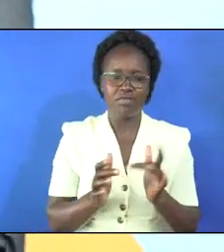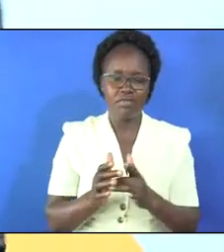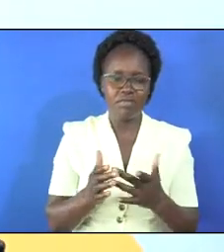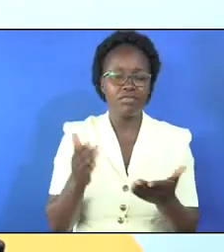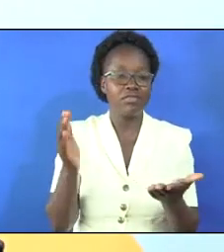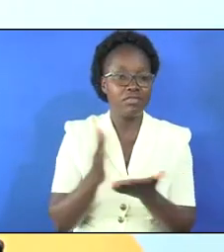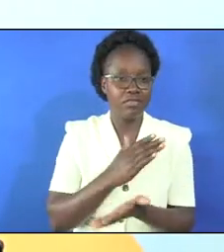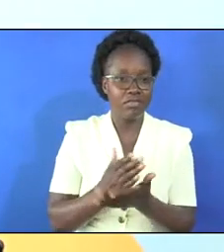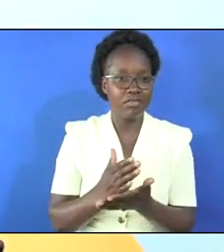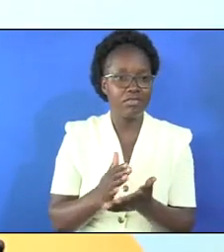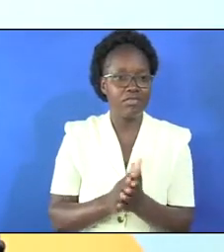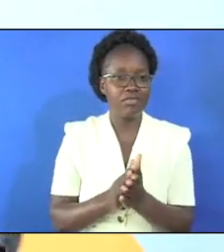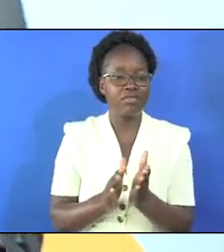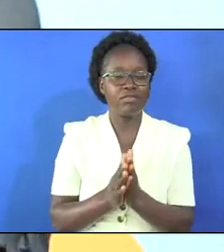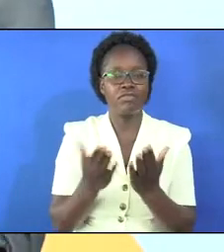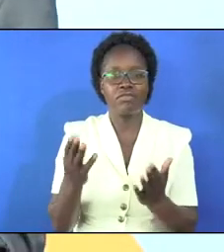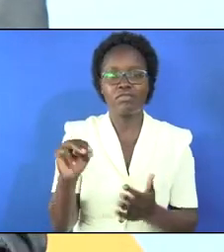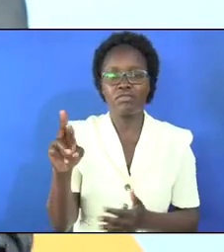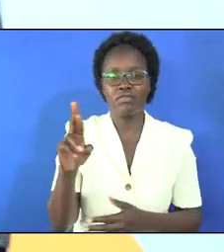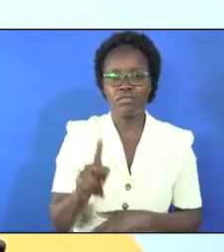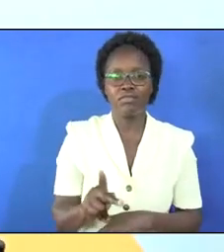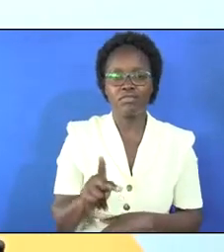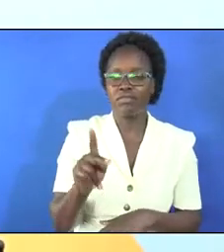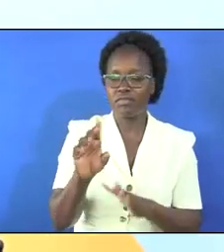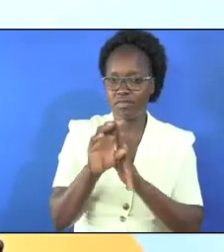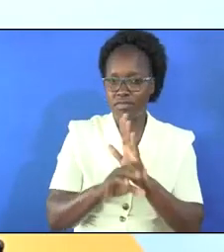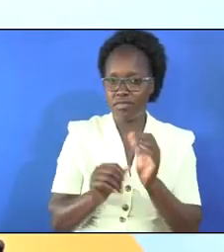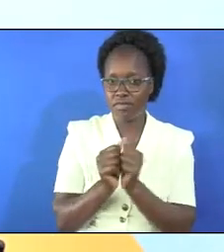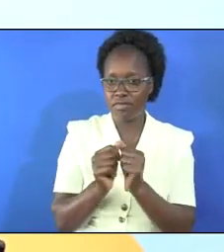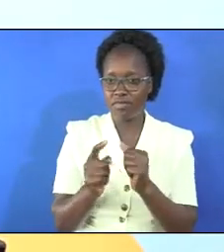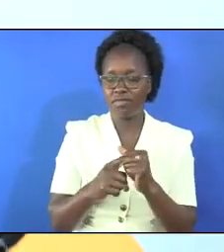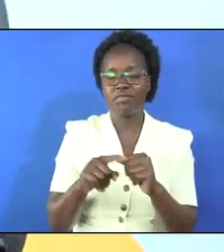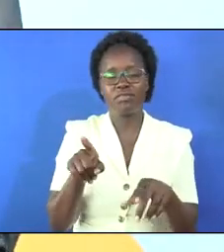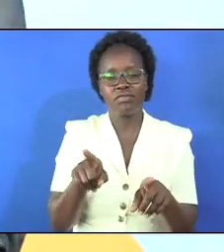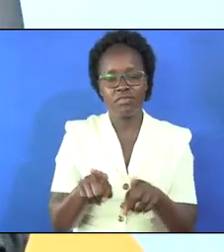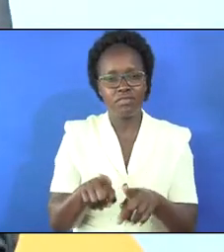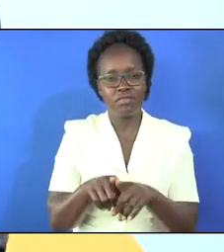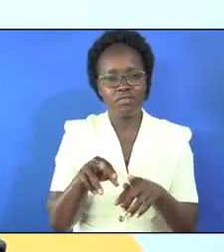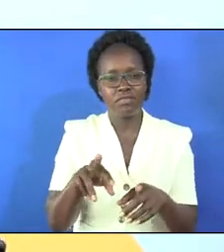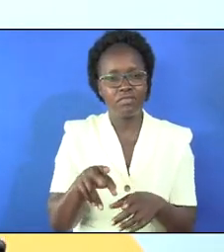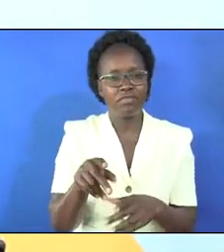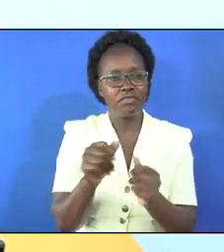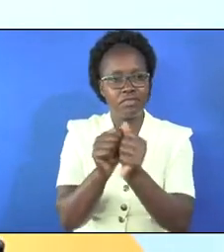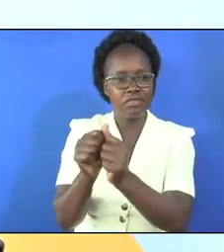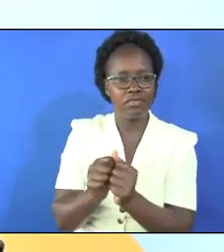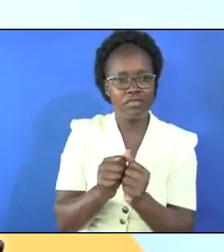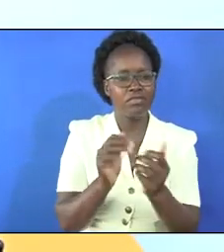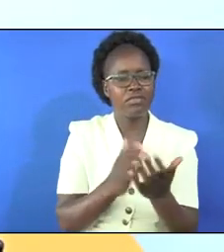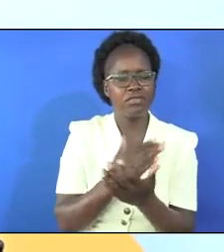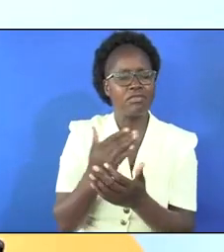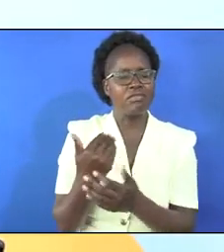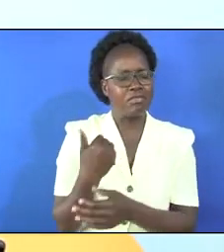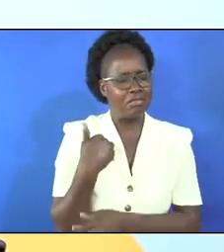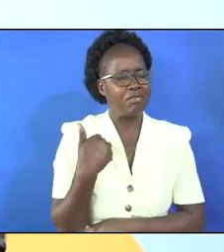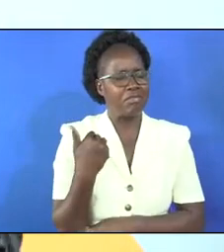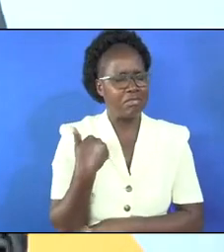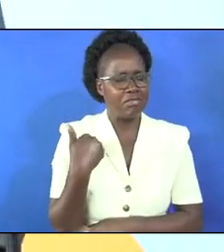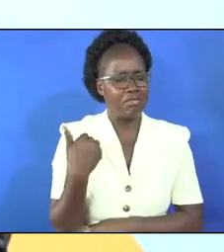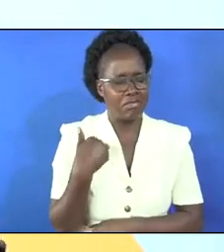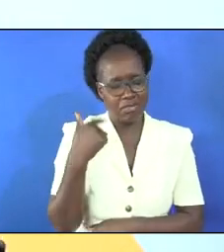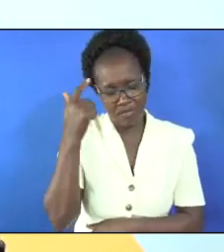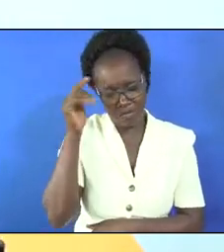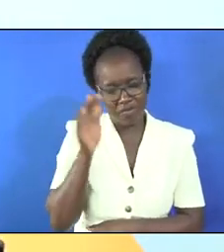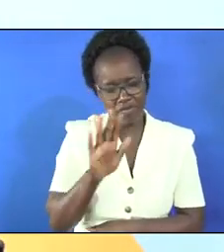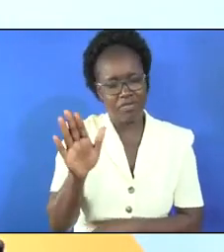confirms this one in the book of mark chapter 16 that as they were walking together something kept disturbing their minds